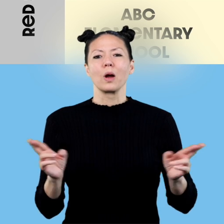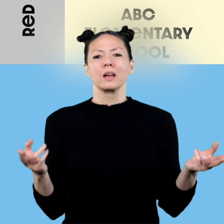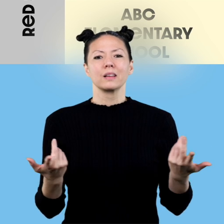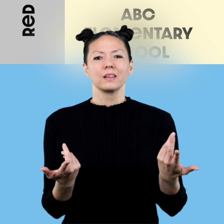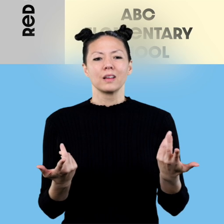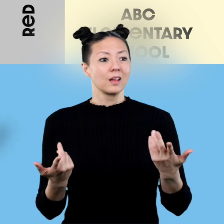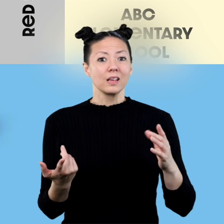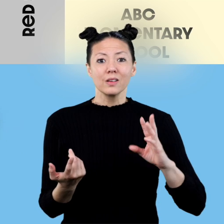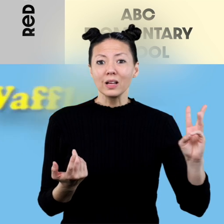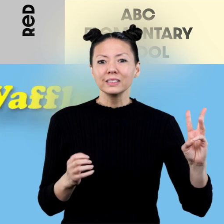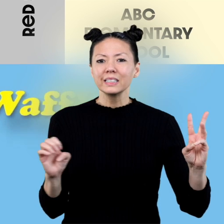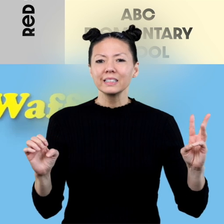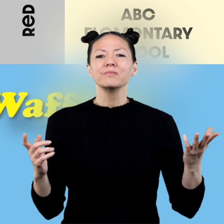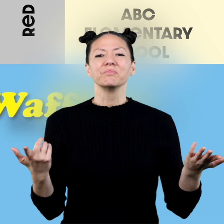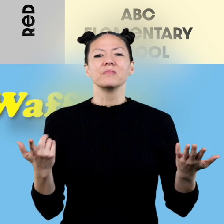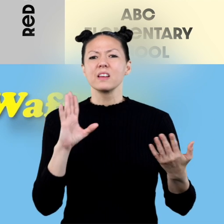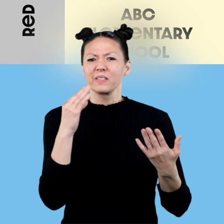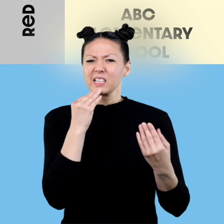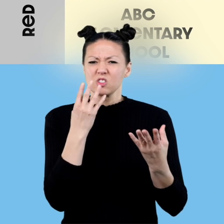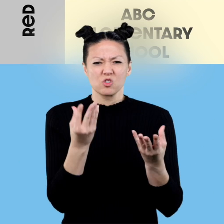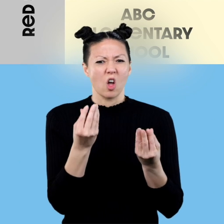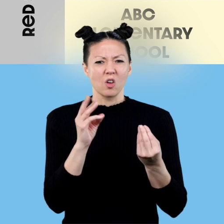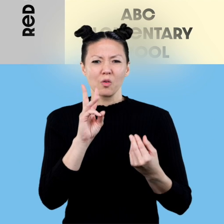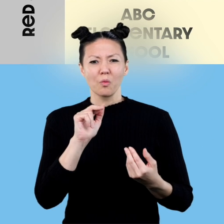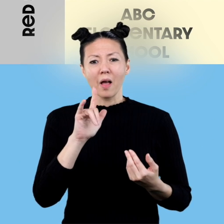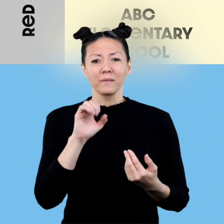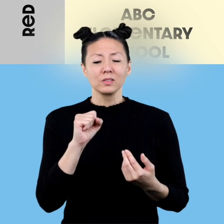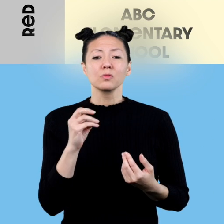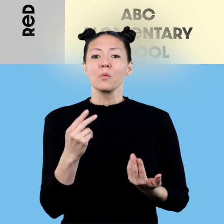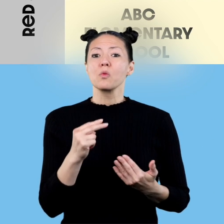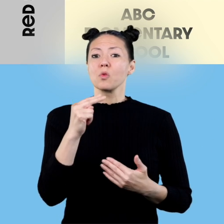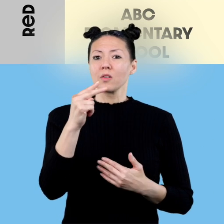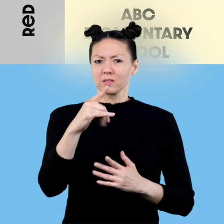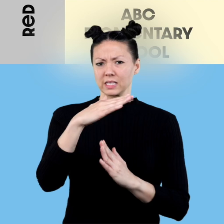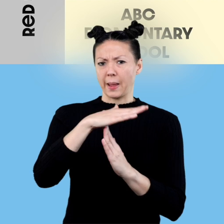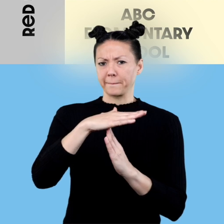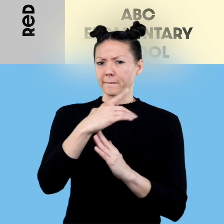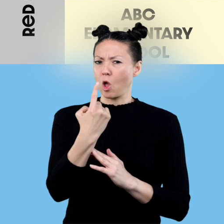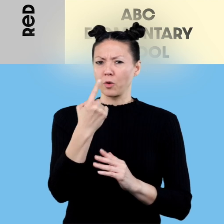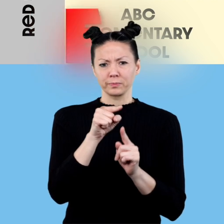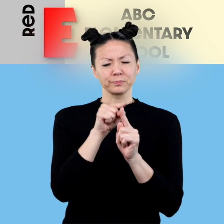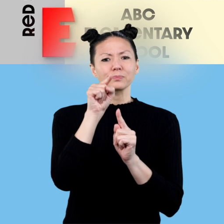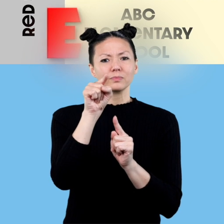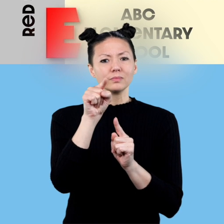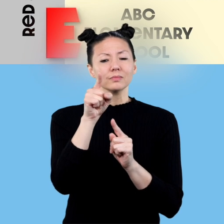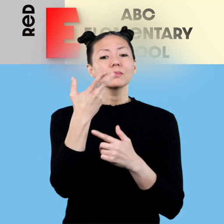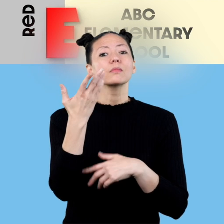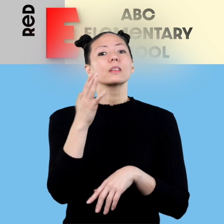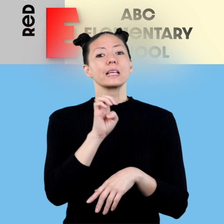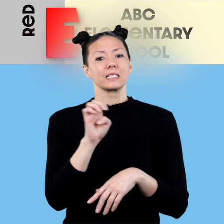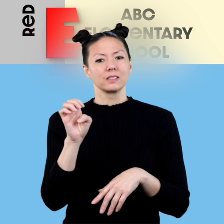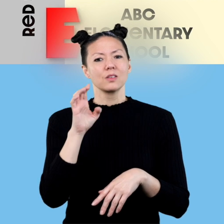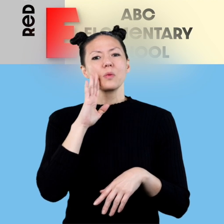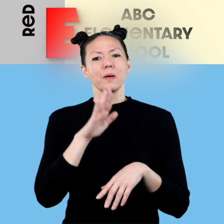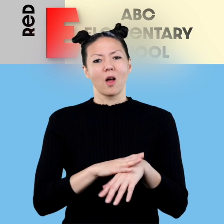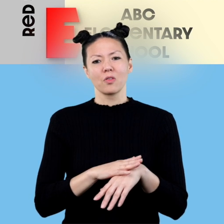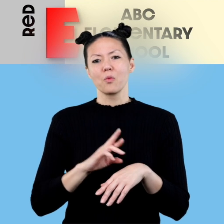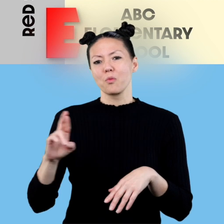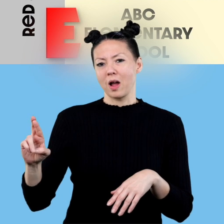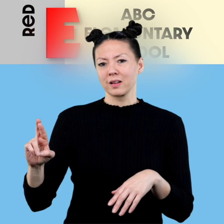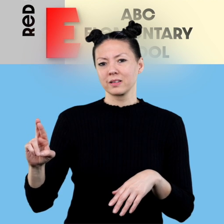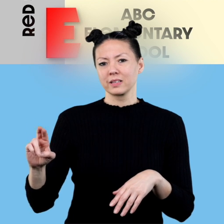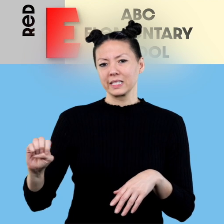Never eat soggy waffles! So, if north is at the top, then east is on the right side,